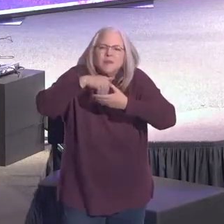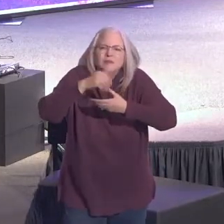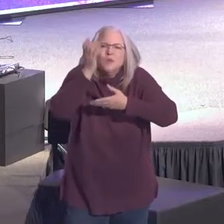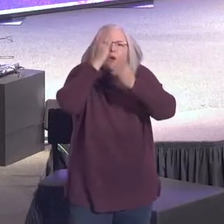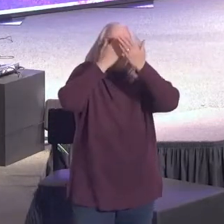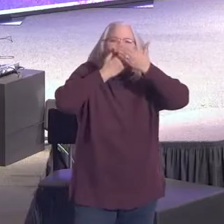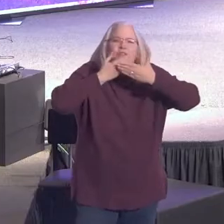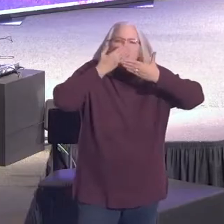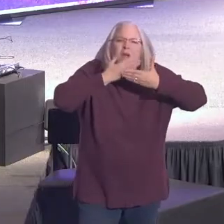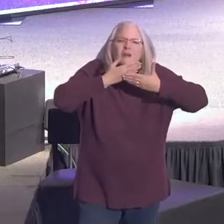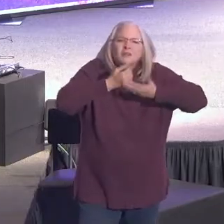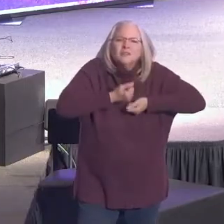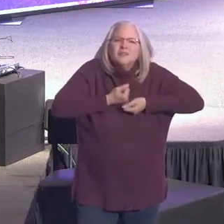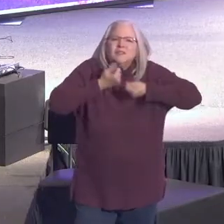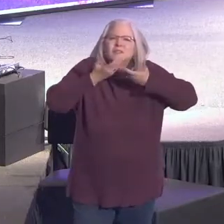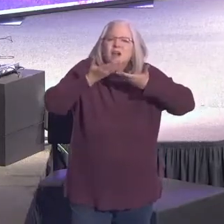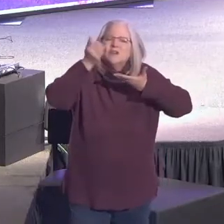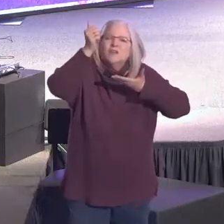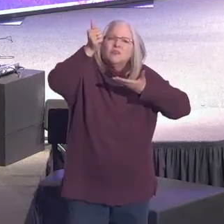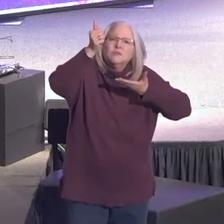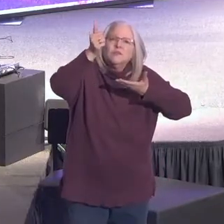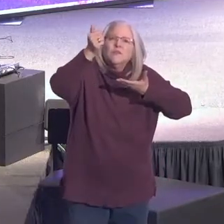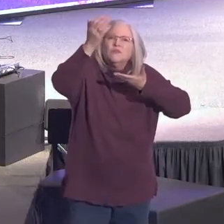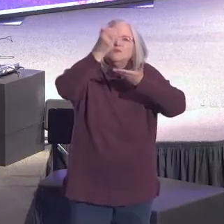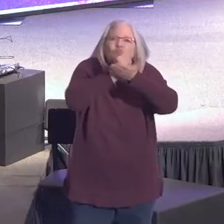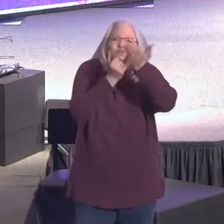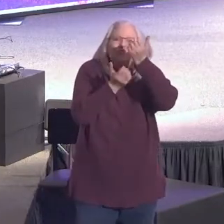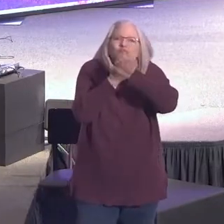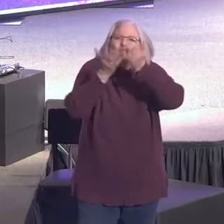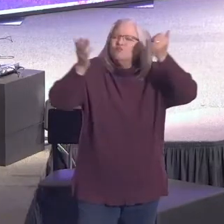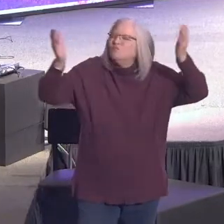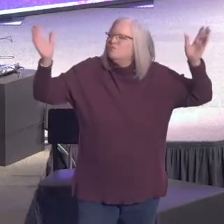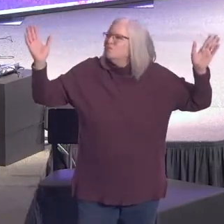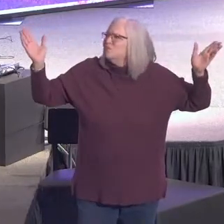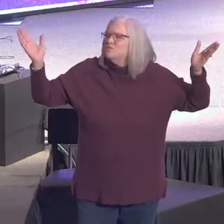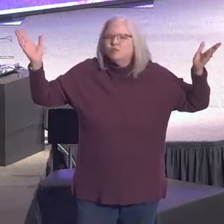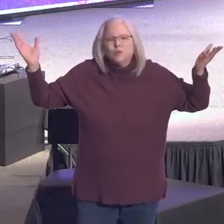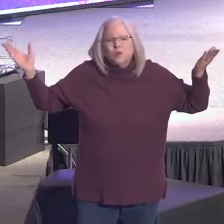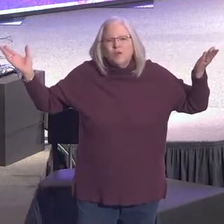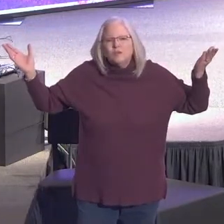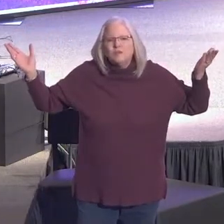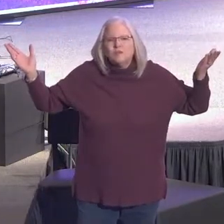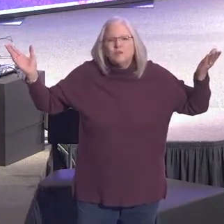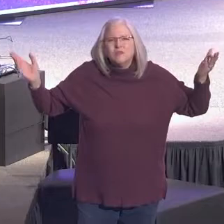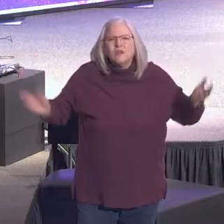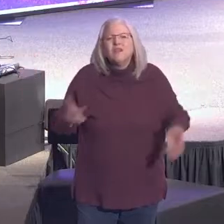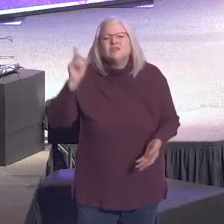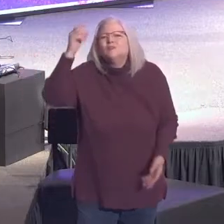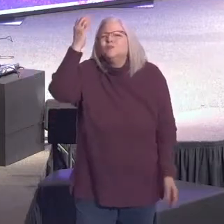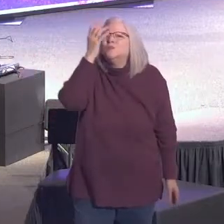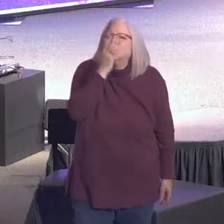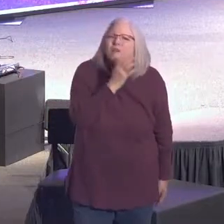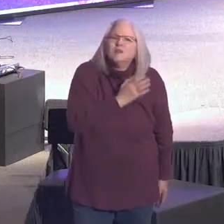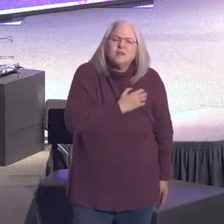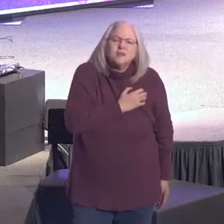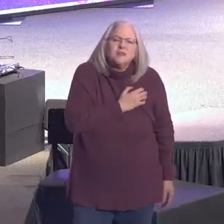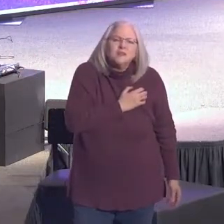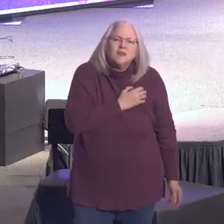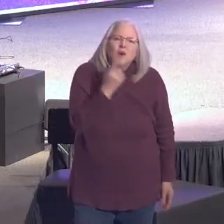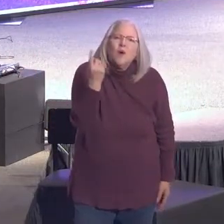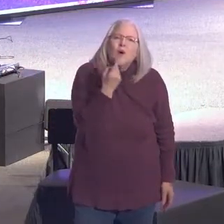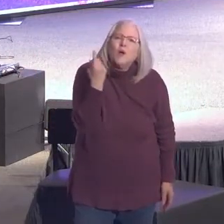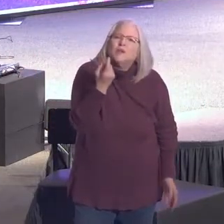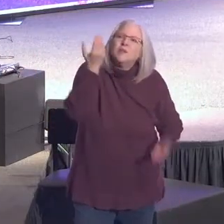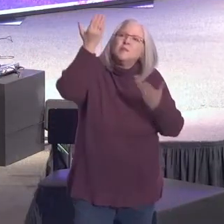and sacrifice himself on a cross. The necessity of his grace. Only